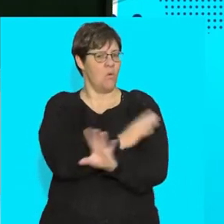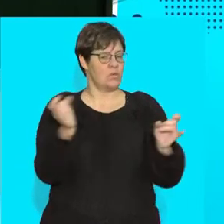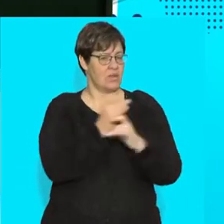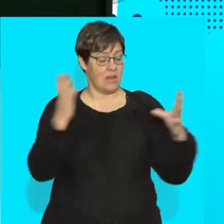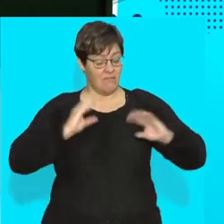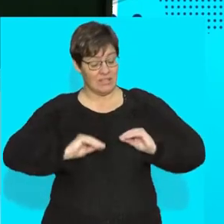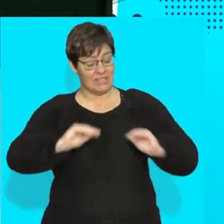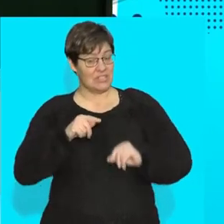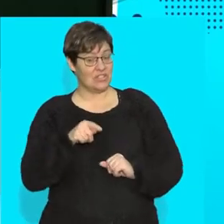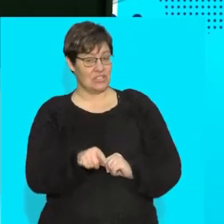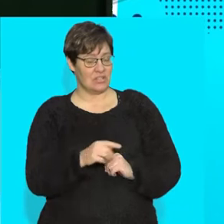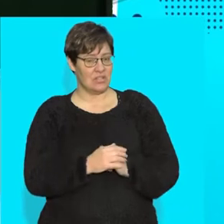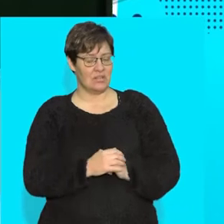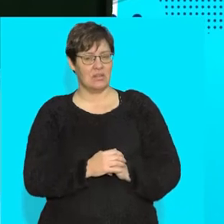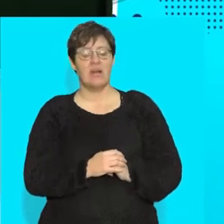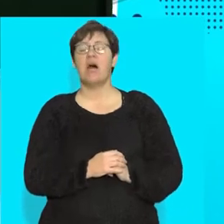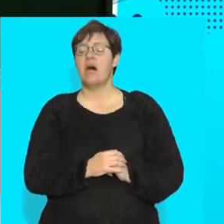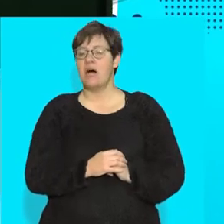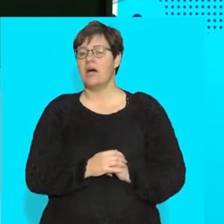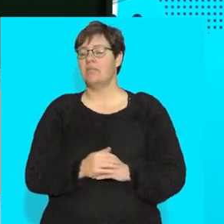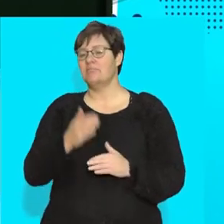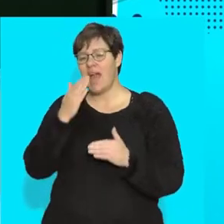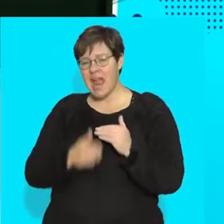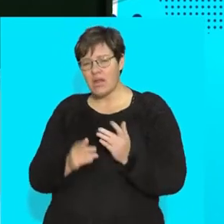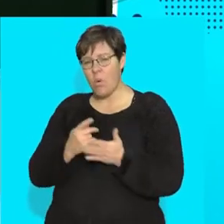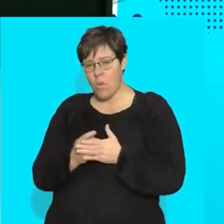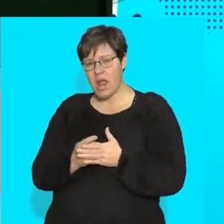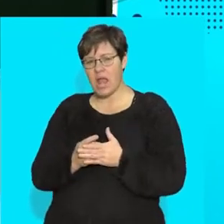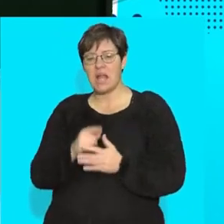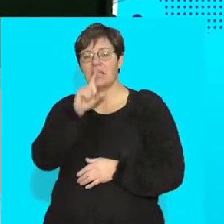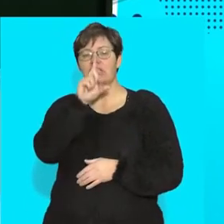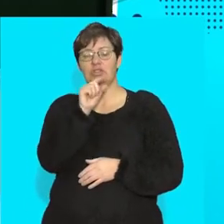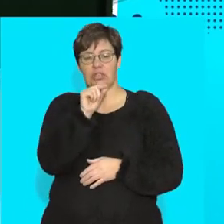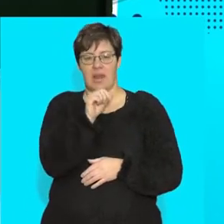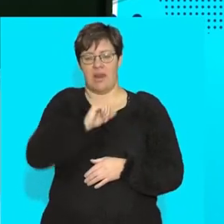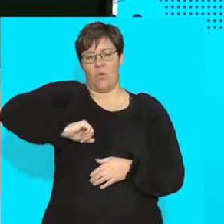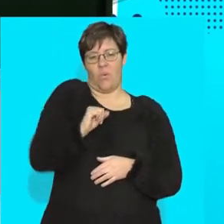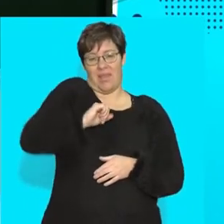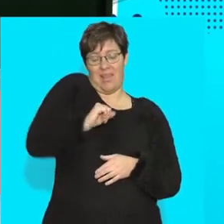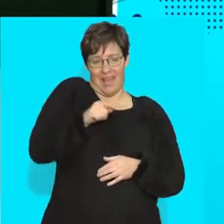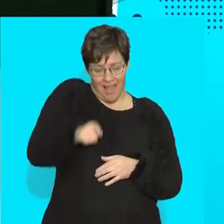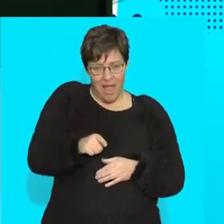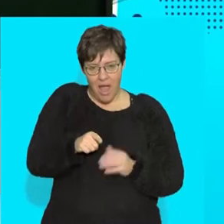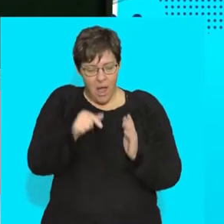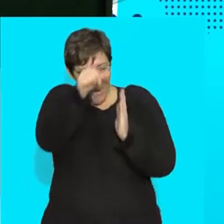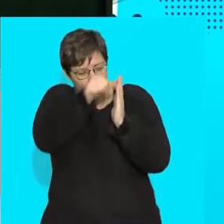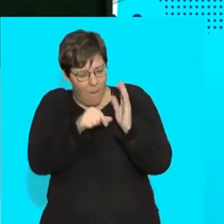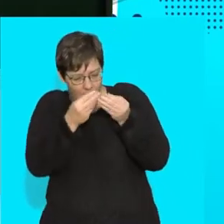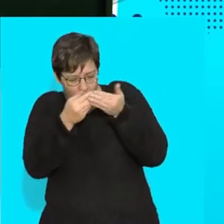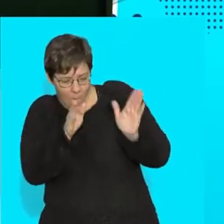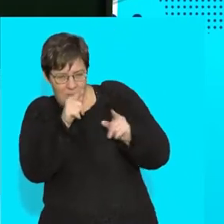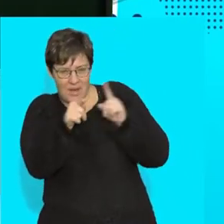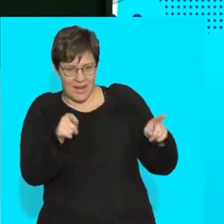I teach this, I actually at the end, we dissect a chicken wing. I know that sounds really weird.